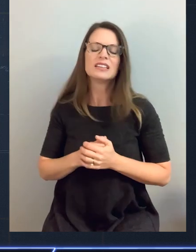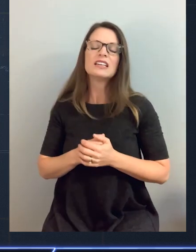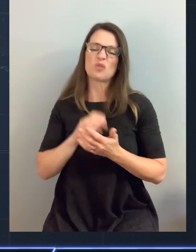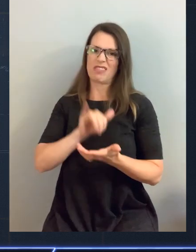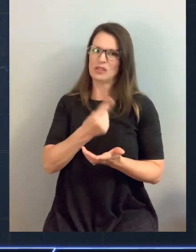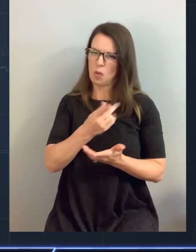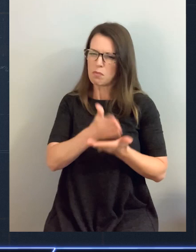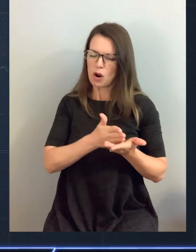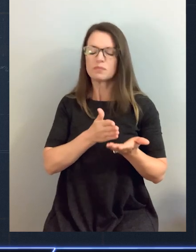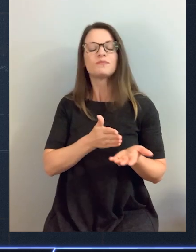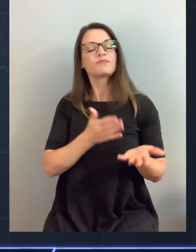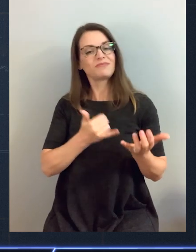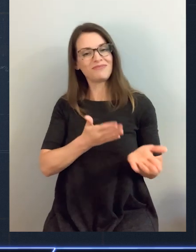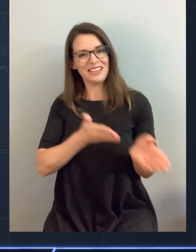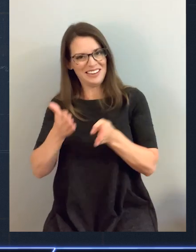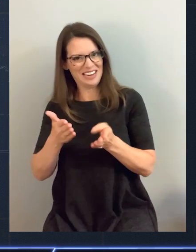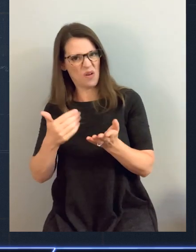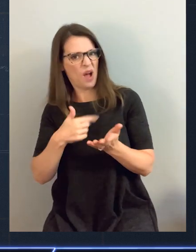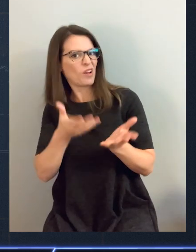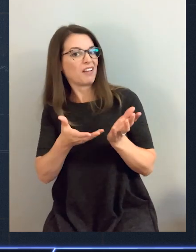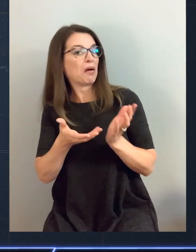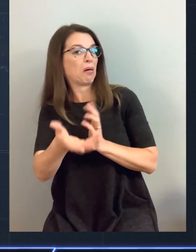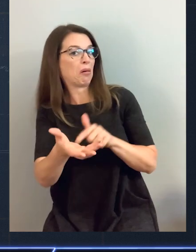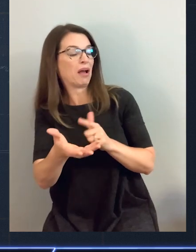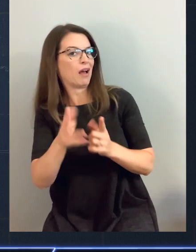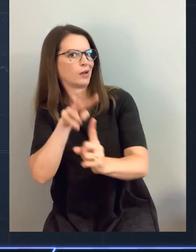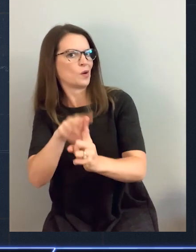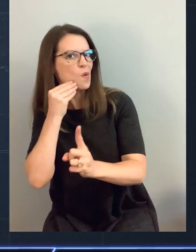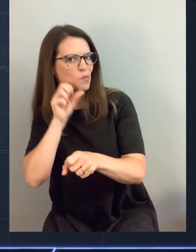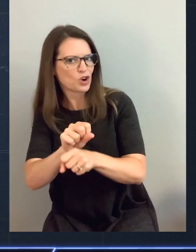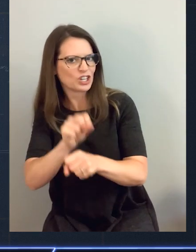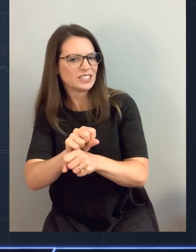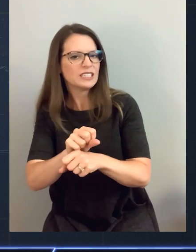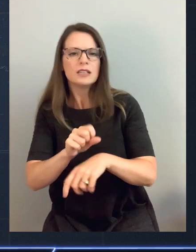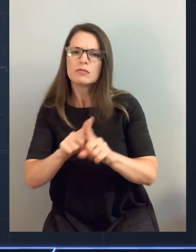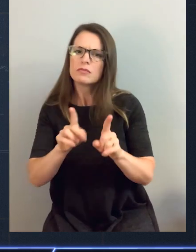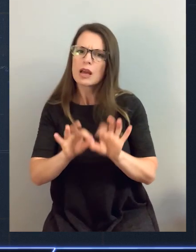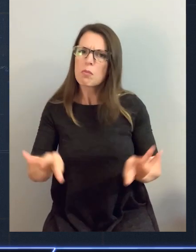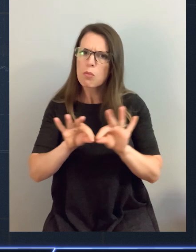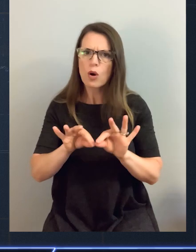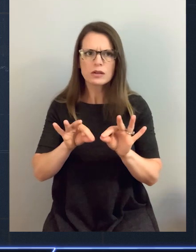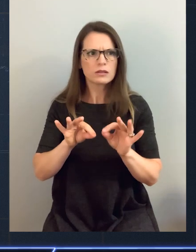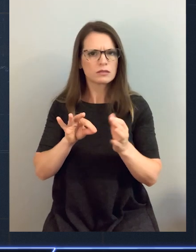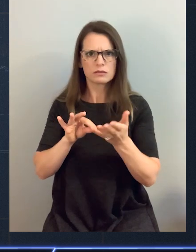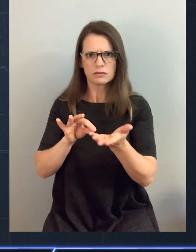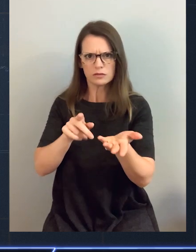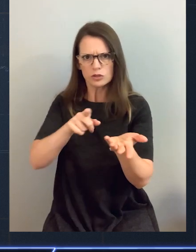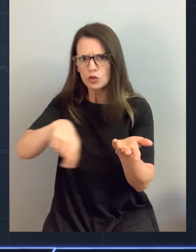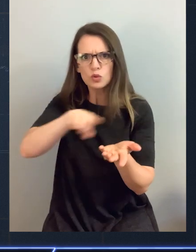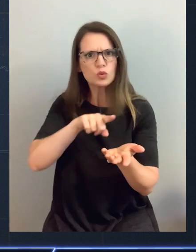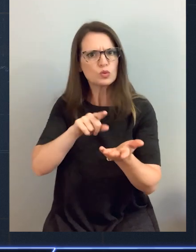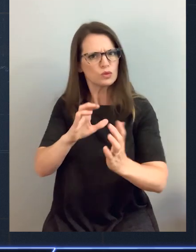Now, the other side of this, and this is a job for you, I'm actually giving you a bit of homework here. I need you to actually talk back to us.